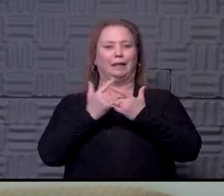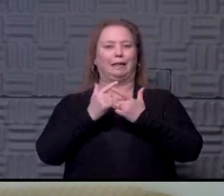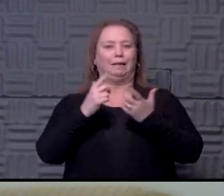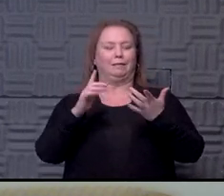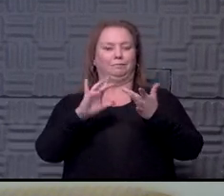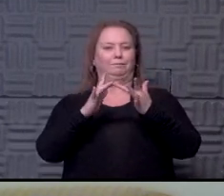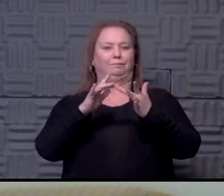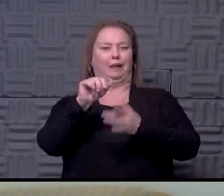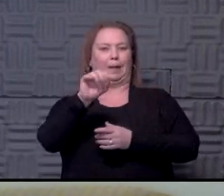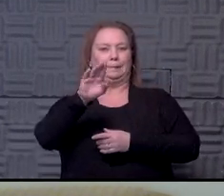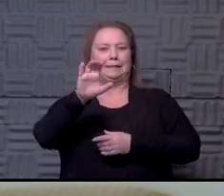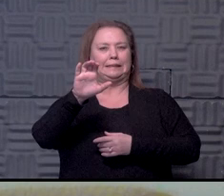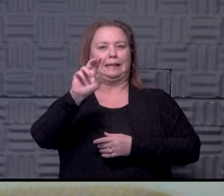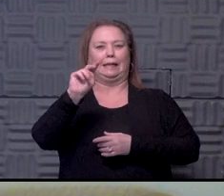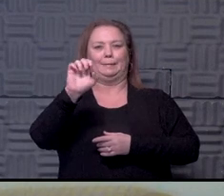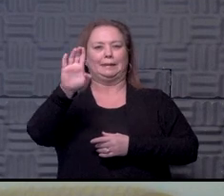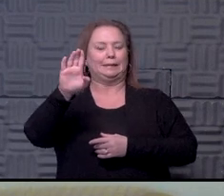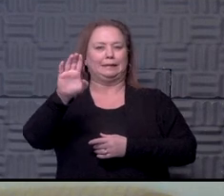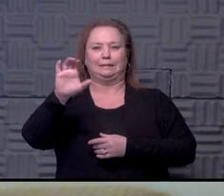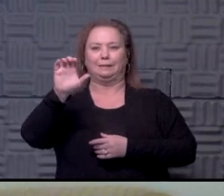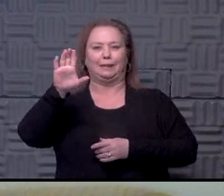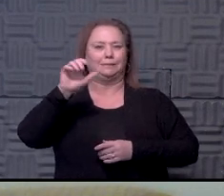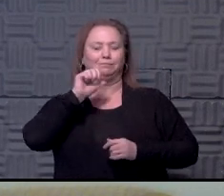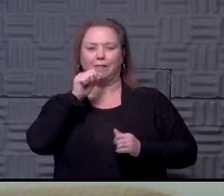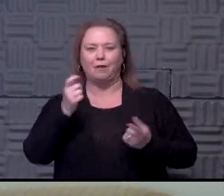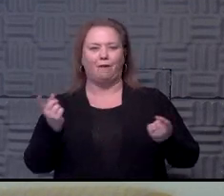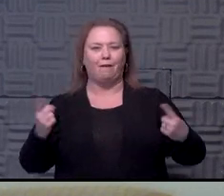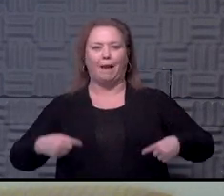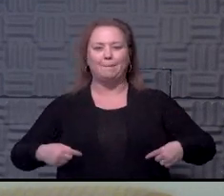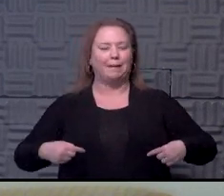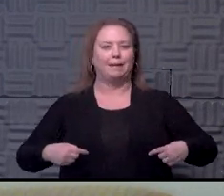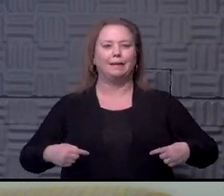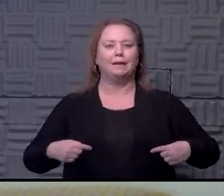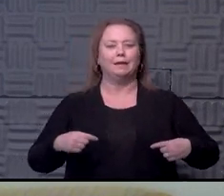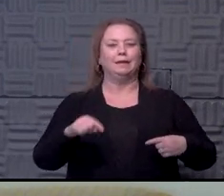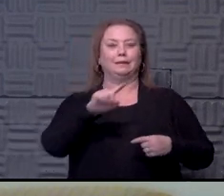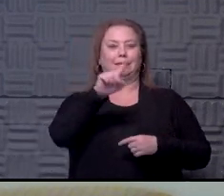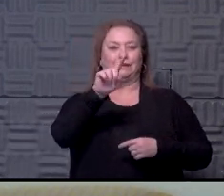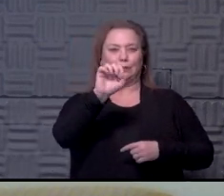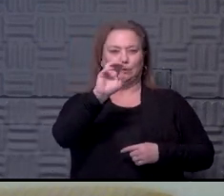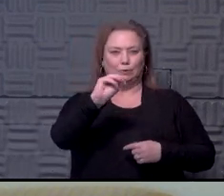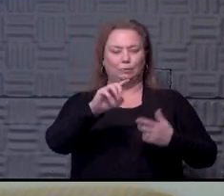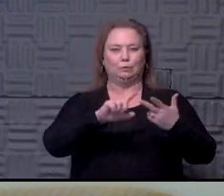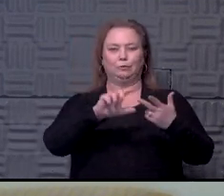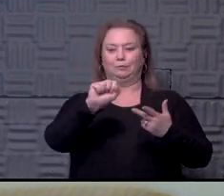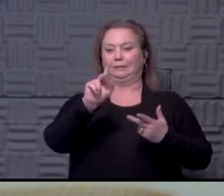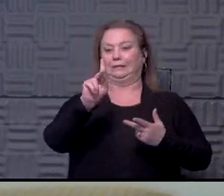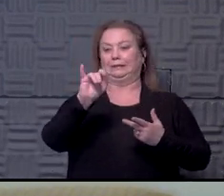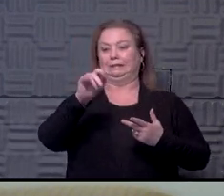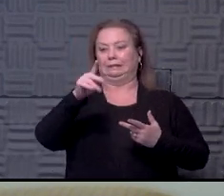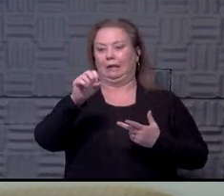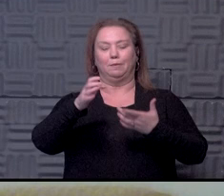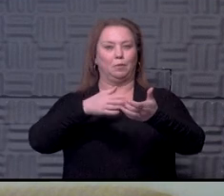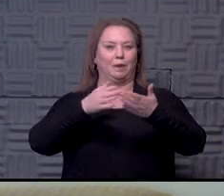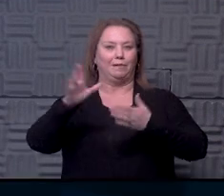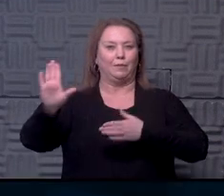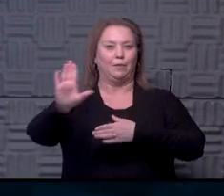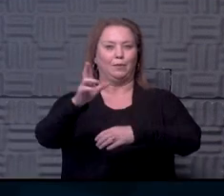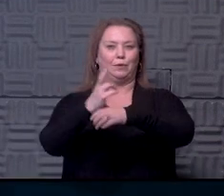you know, but there's none of that here. So all of it is via Zoom, Skype, or whatever platform. that they have.